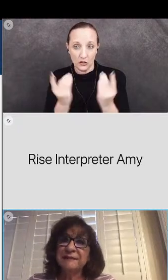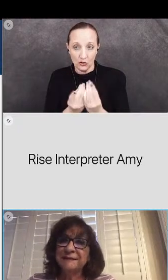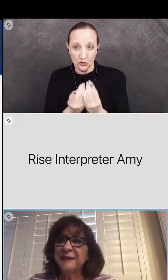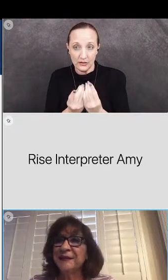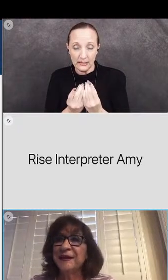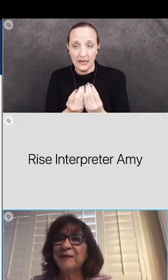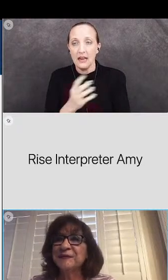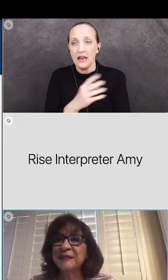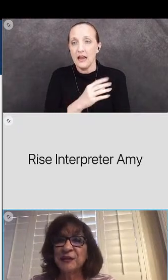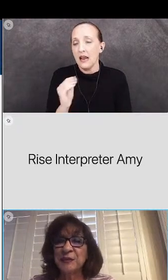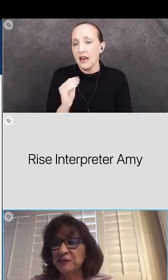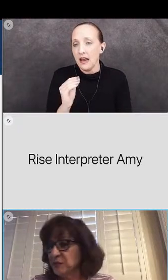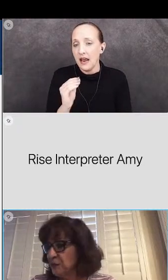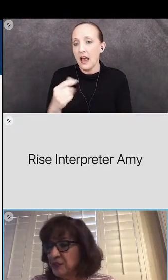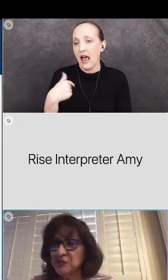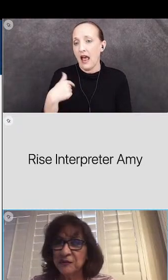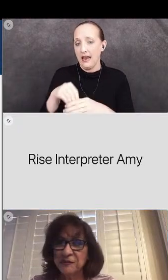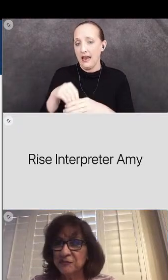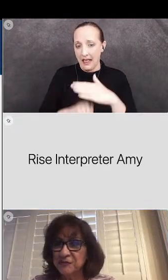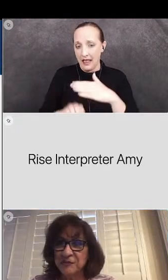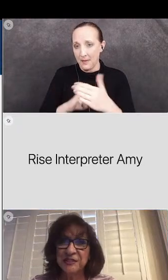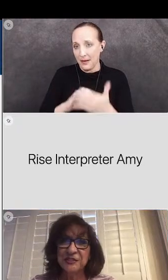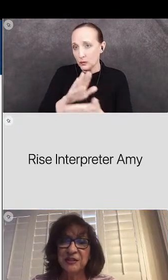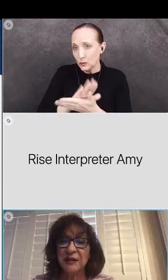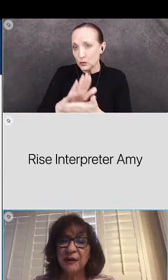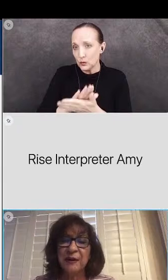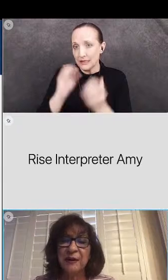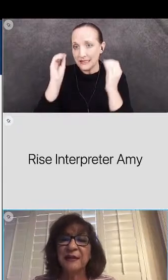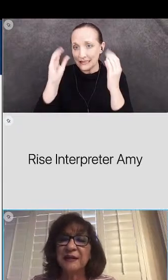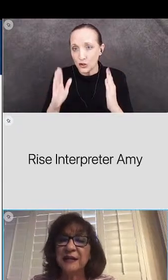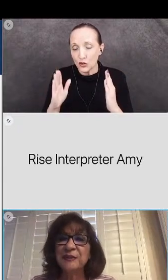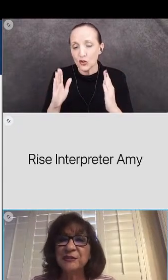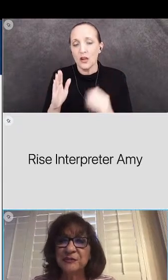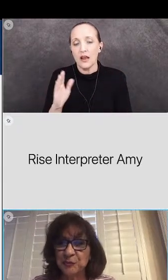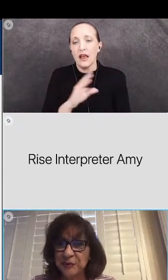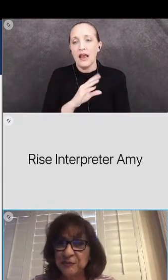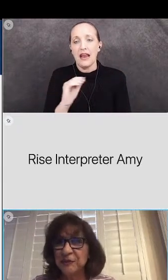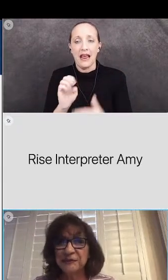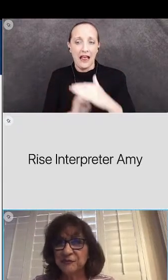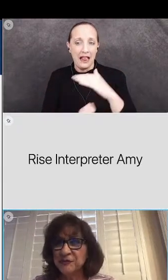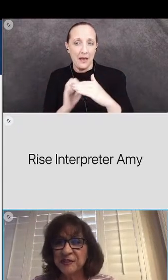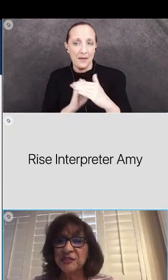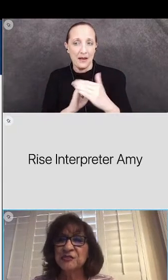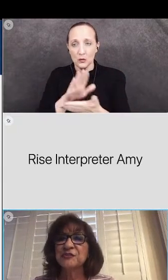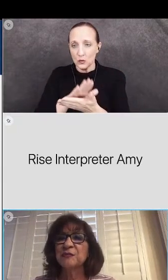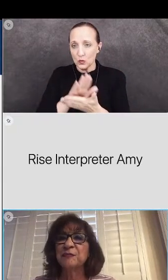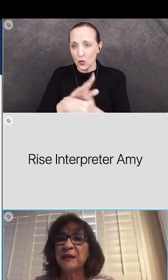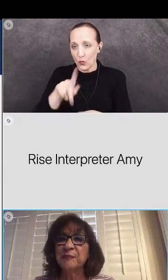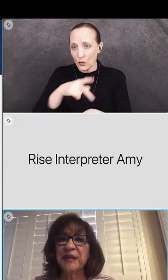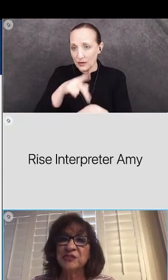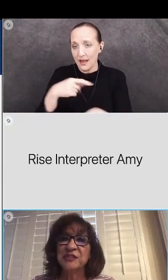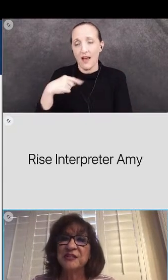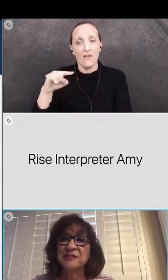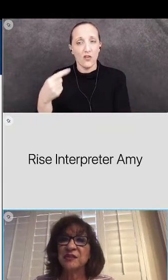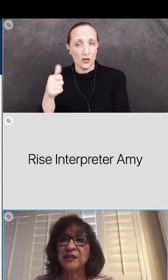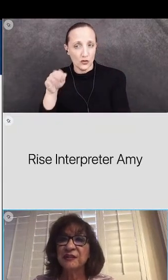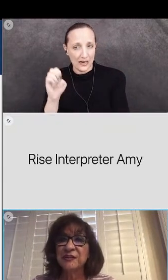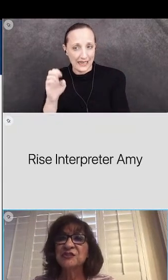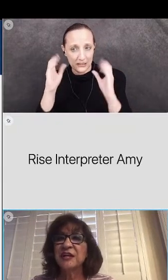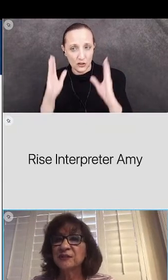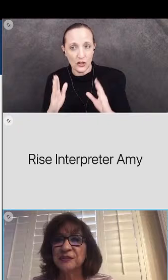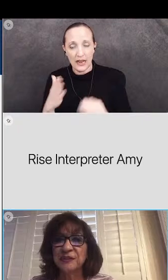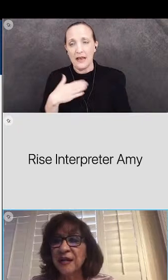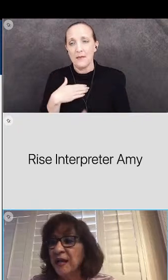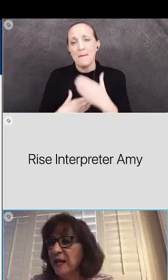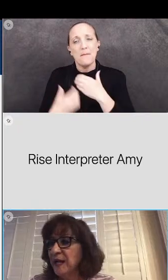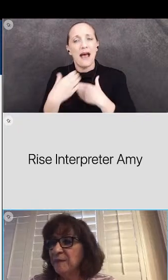And, you know, I was an elementary school teacher. was a first grade teacher, elementary school principal. I was a first grade teacher. So my passion is early